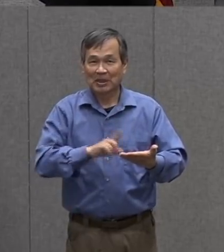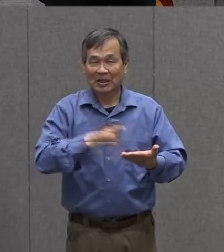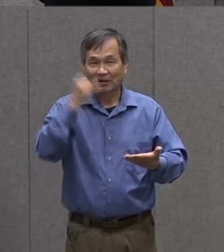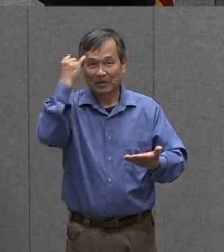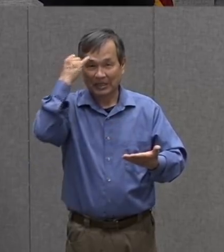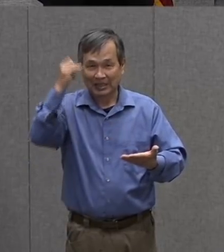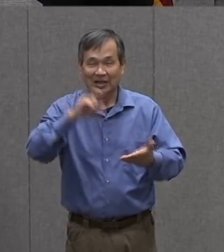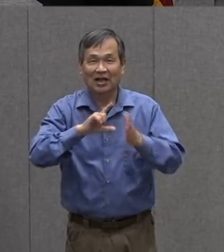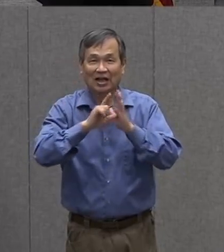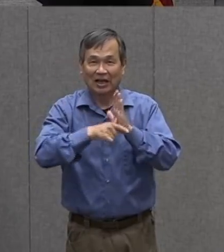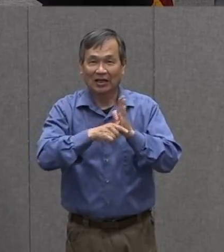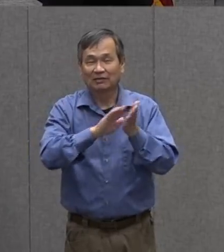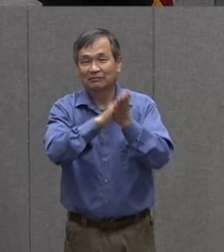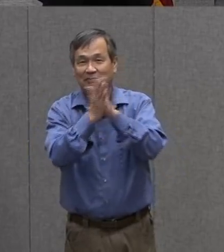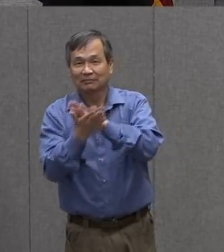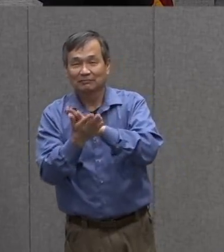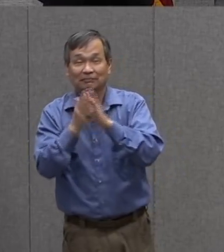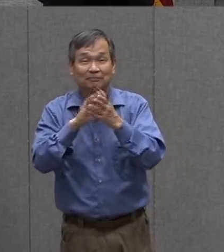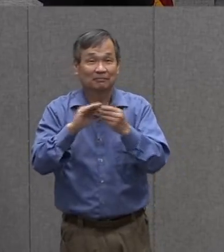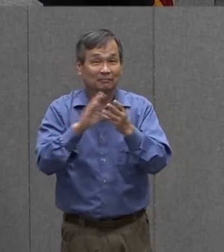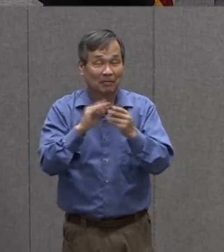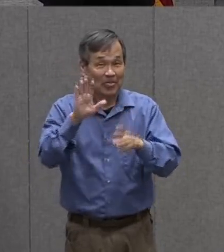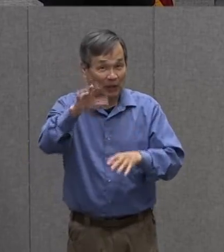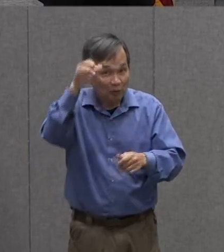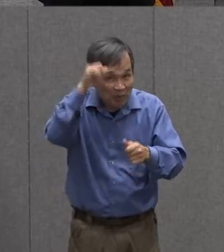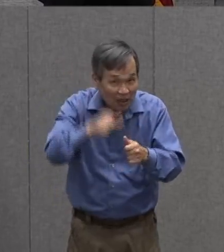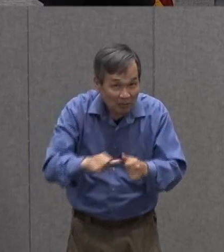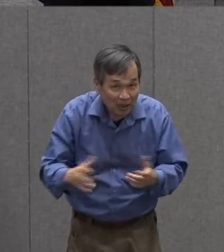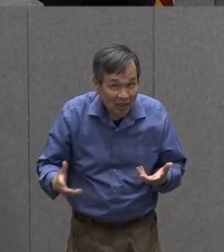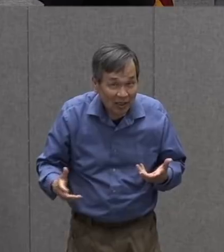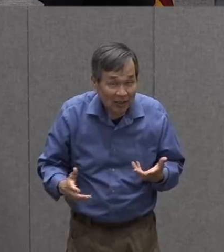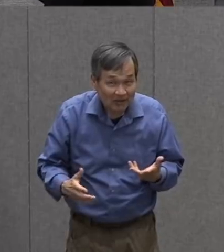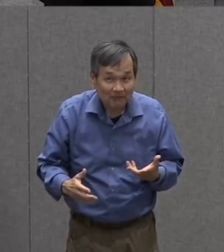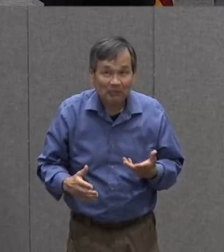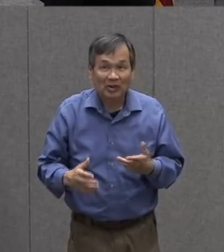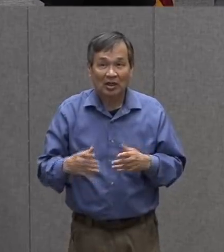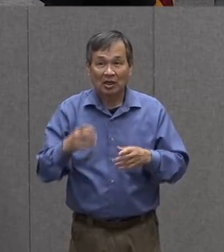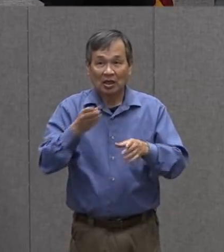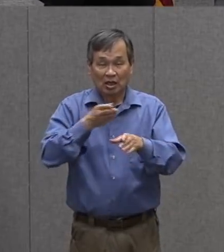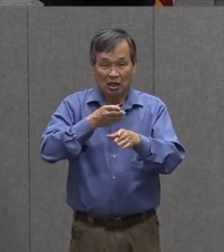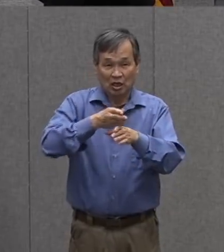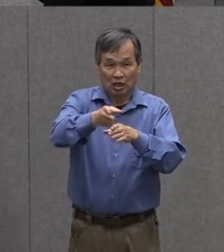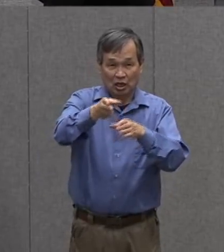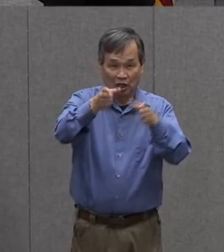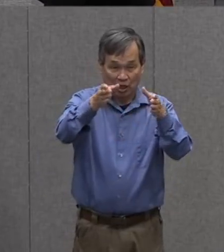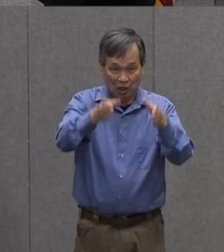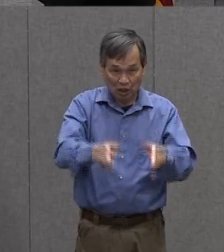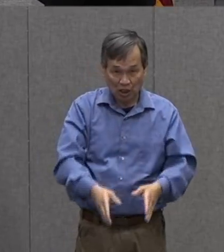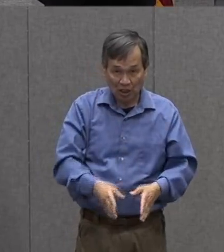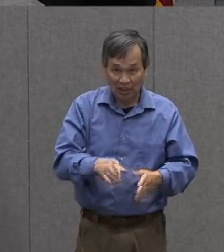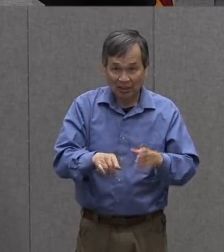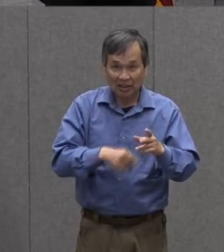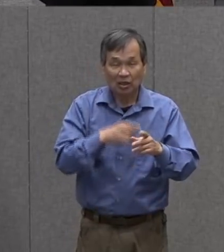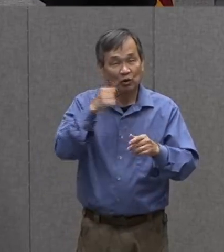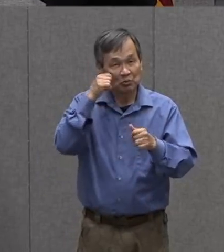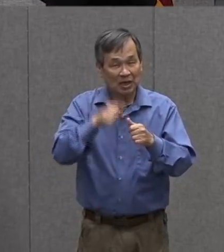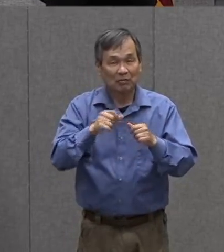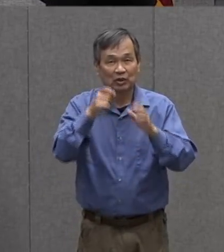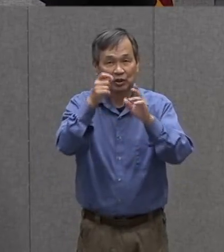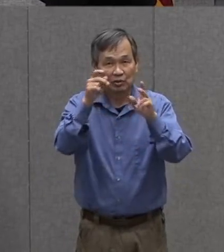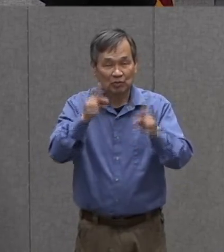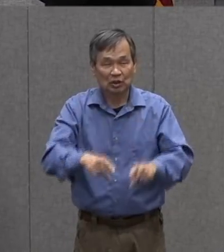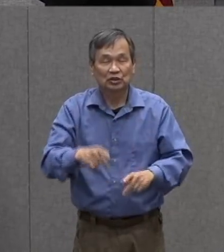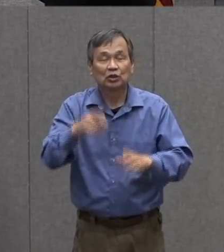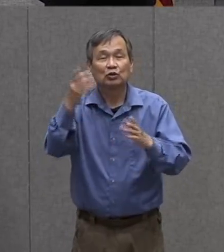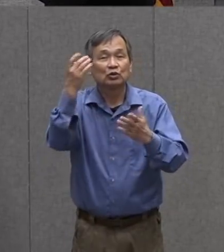Do you remember what we call the career or the title of the person who